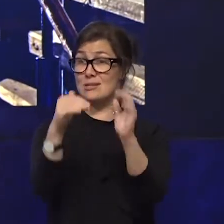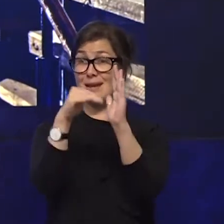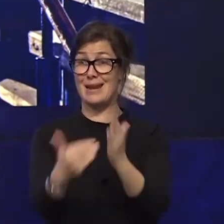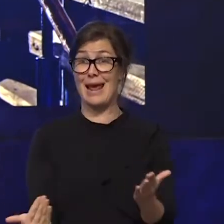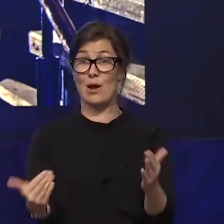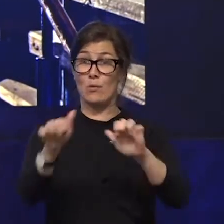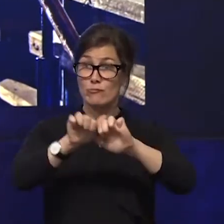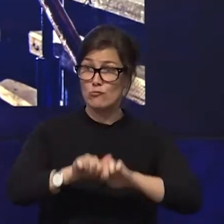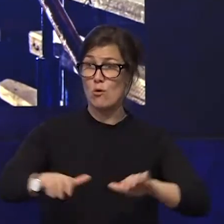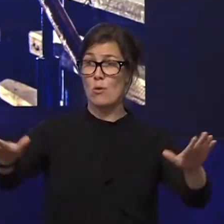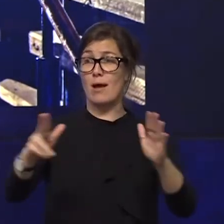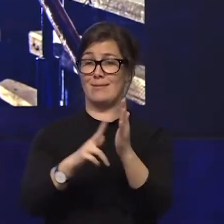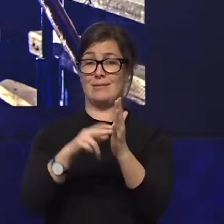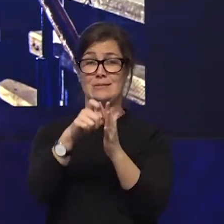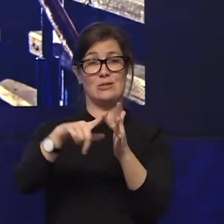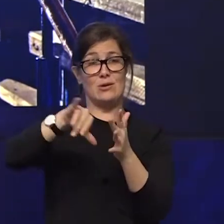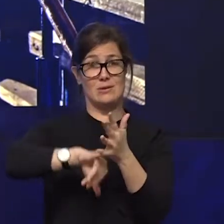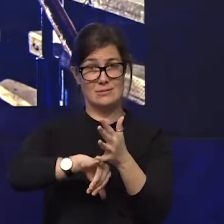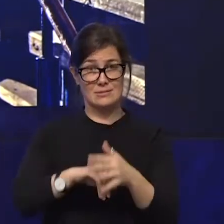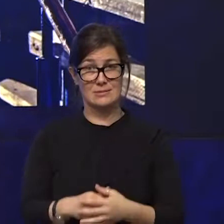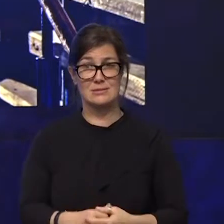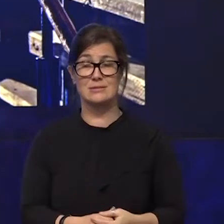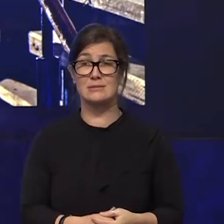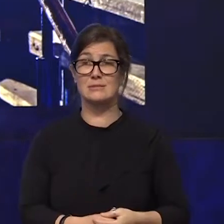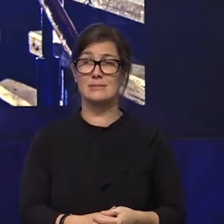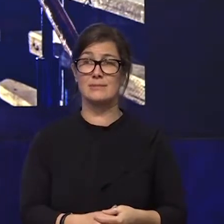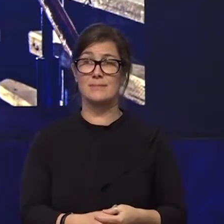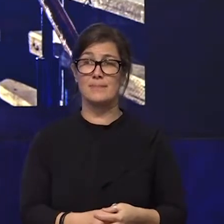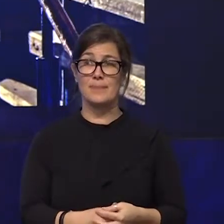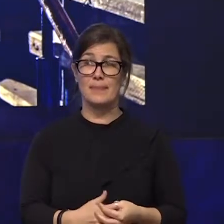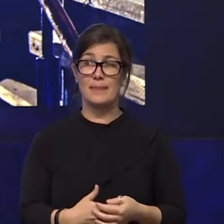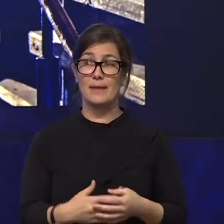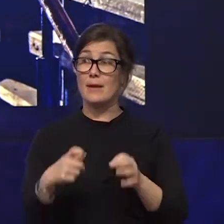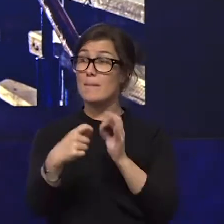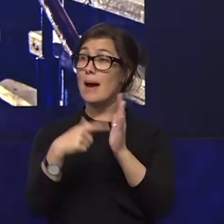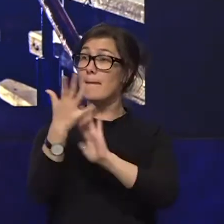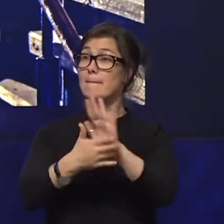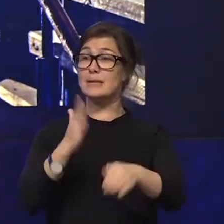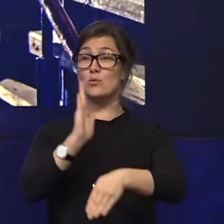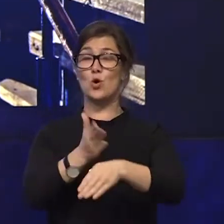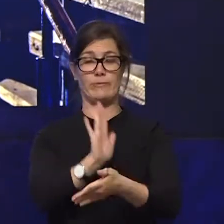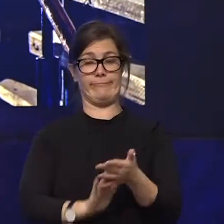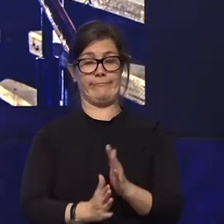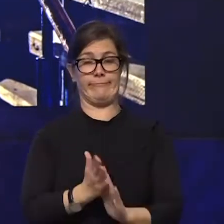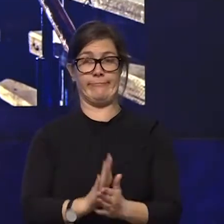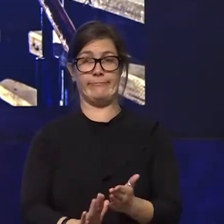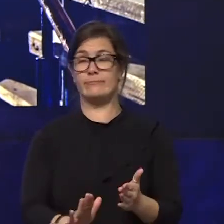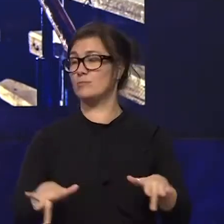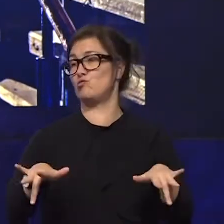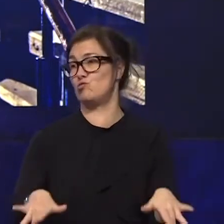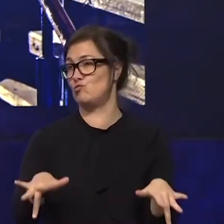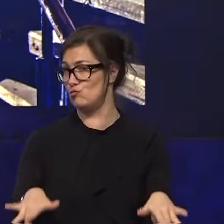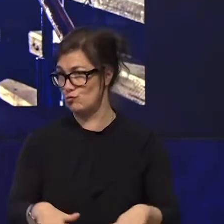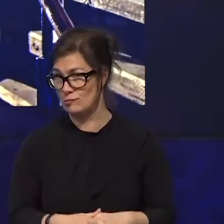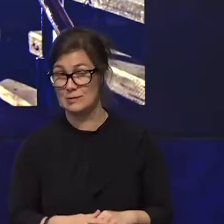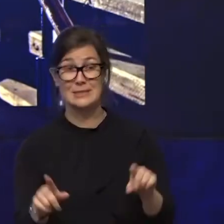implementation of the national disability insurance scheme but our work does not stop there just as our work